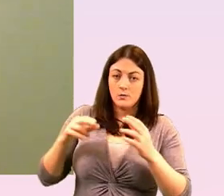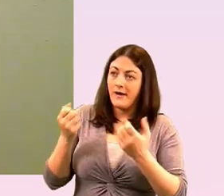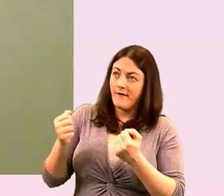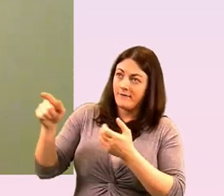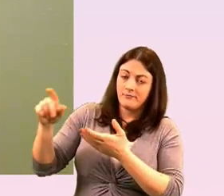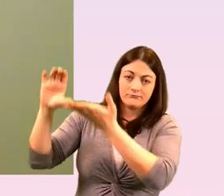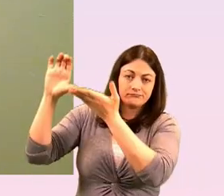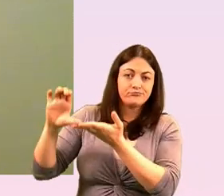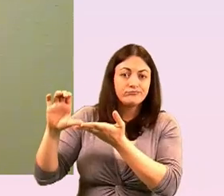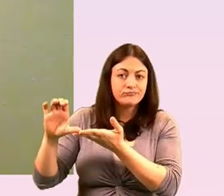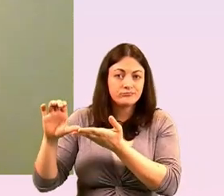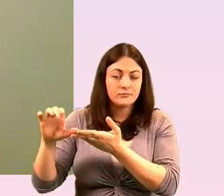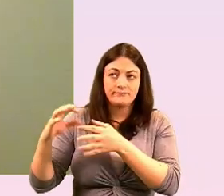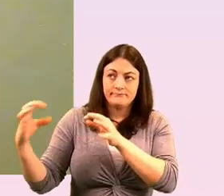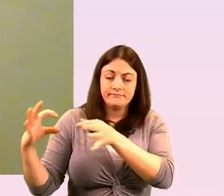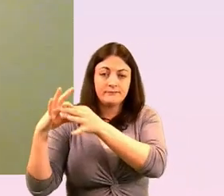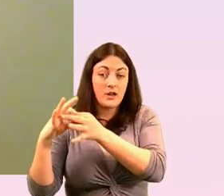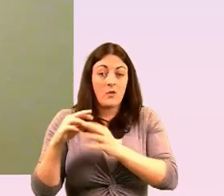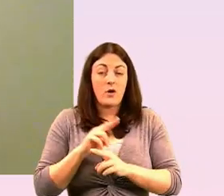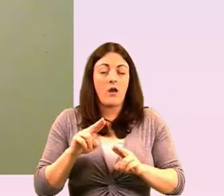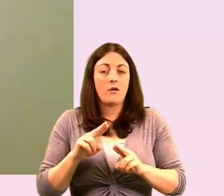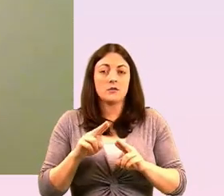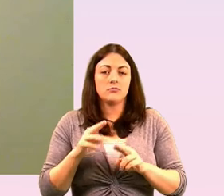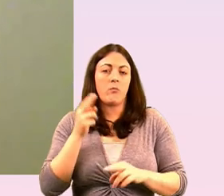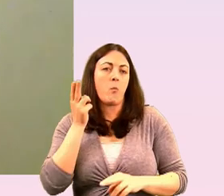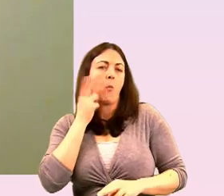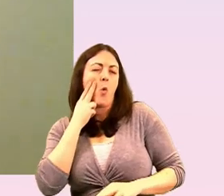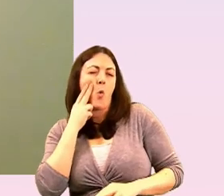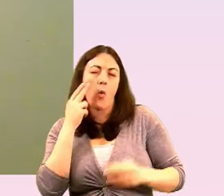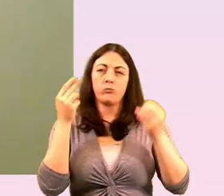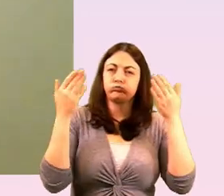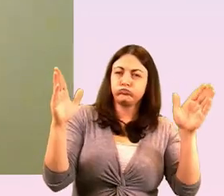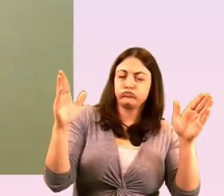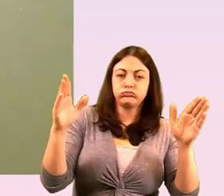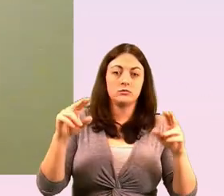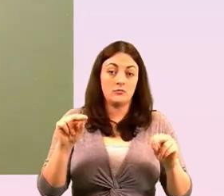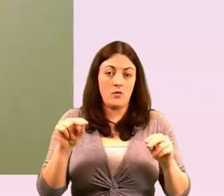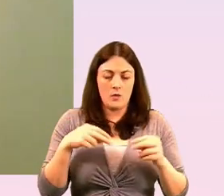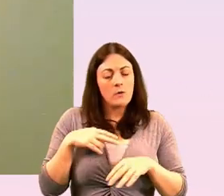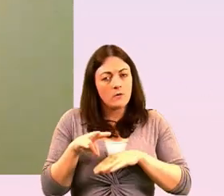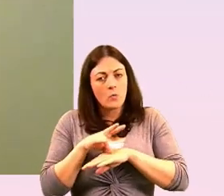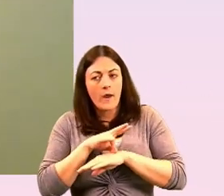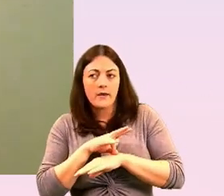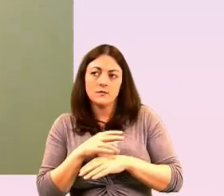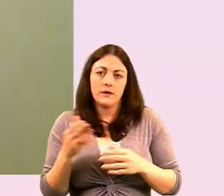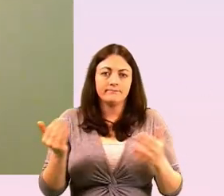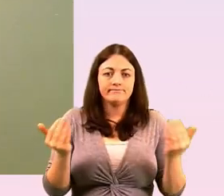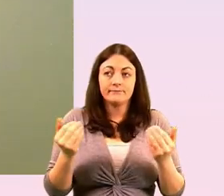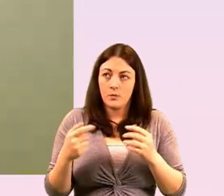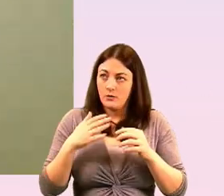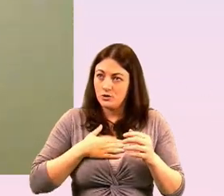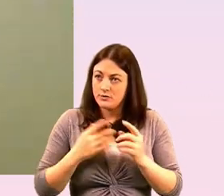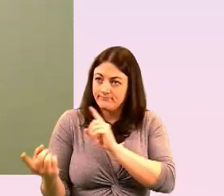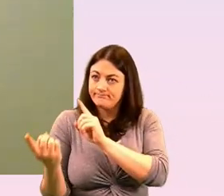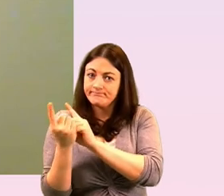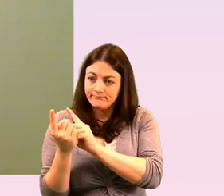we do things very quietly we're not really people who shout about it um a lot so we tend to not just talk to talk but walk the